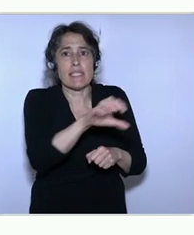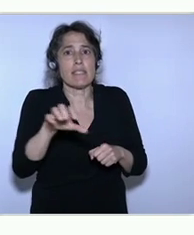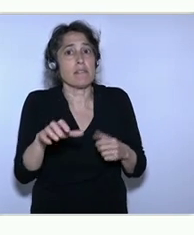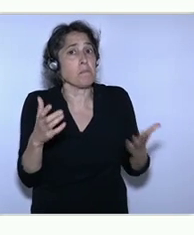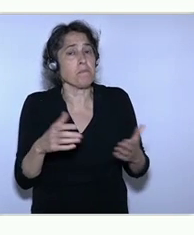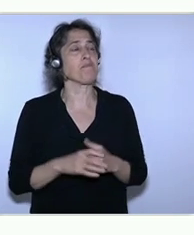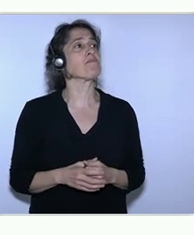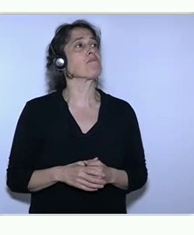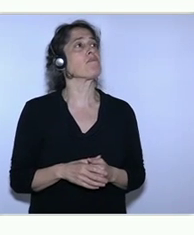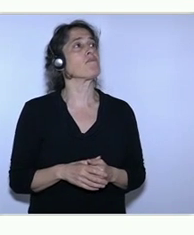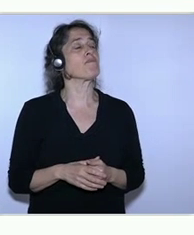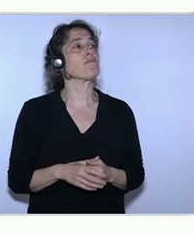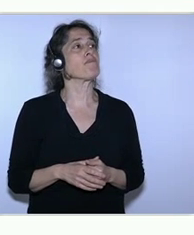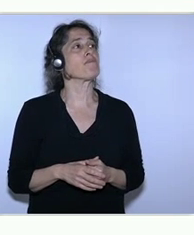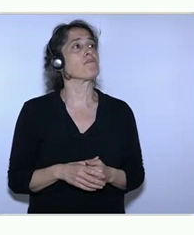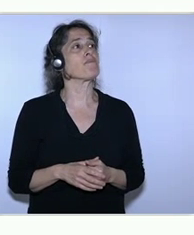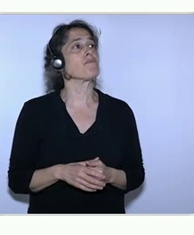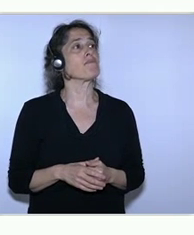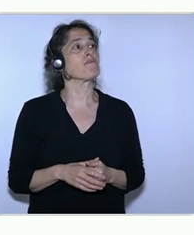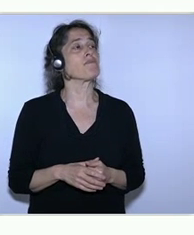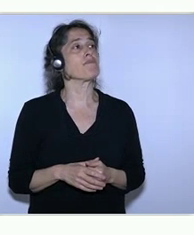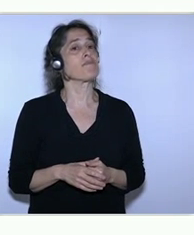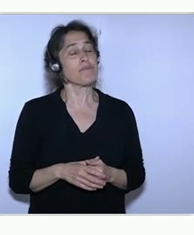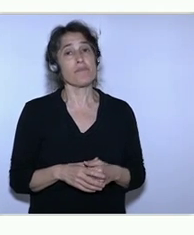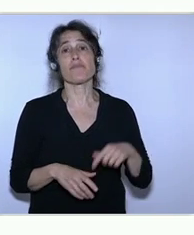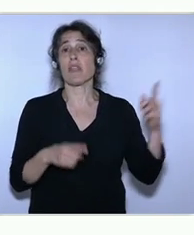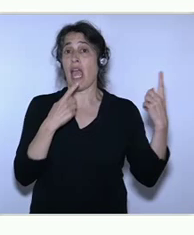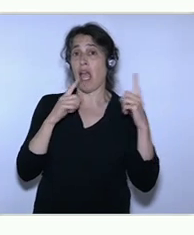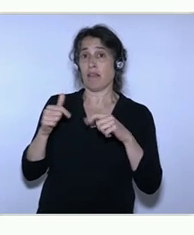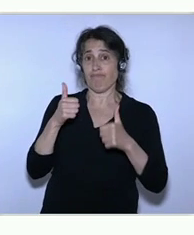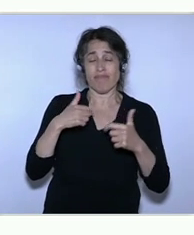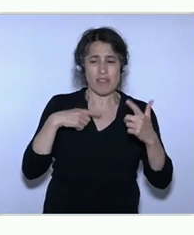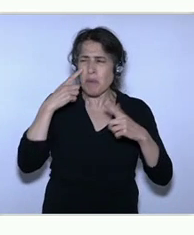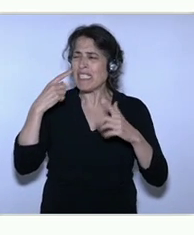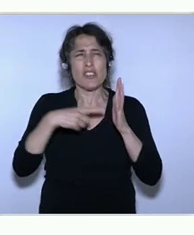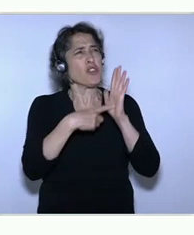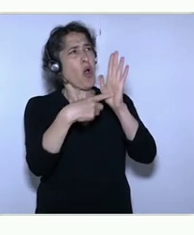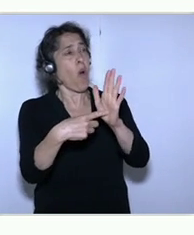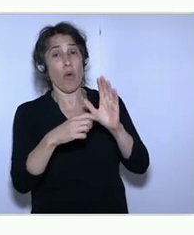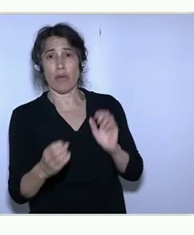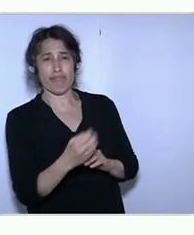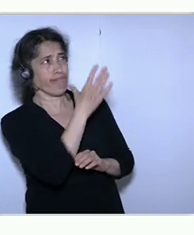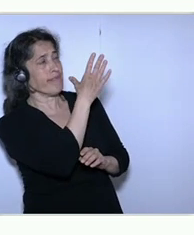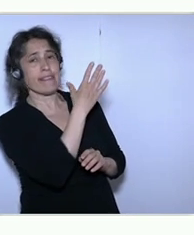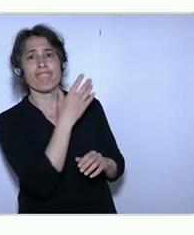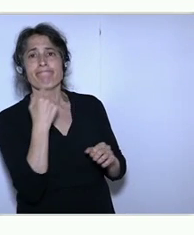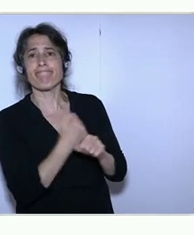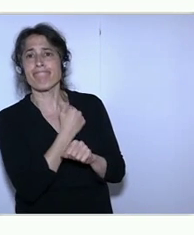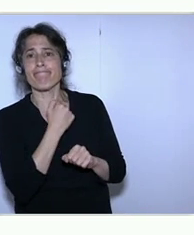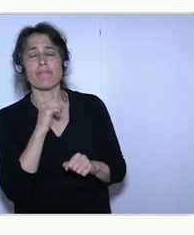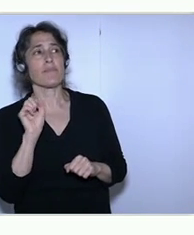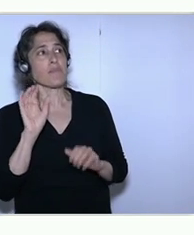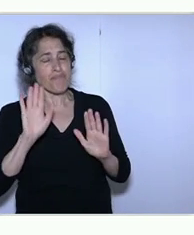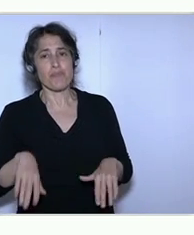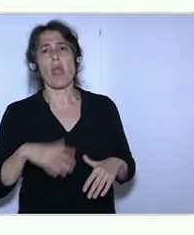Can we do return to that? No. Let's not worry about that. Anyway. So the points from that slide